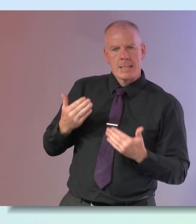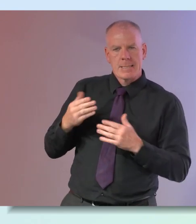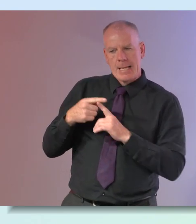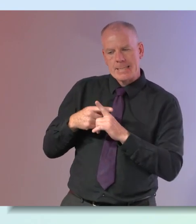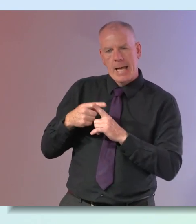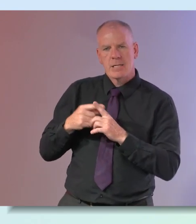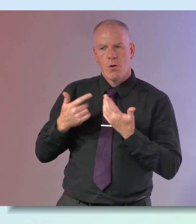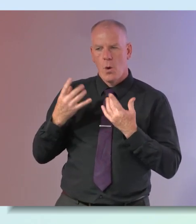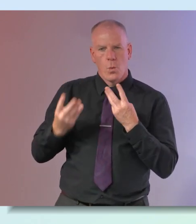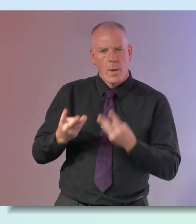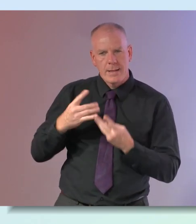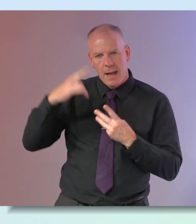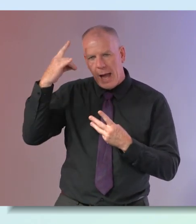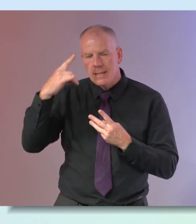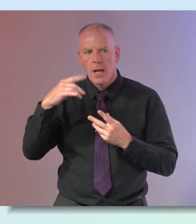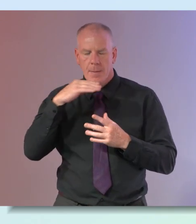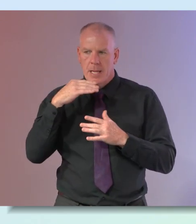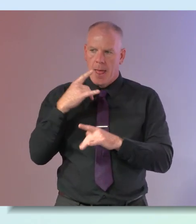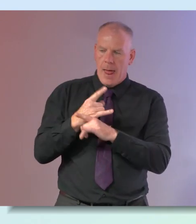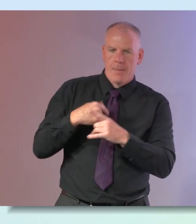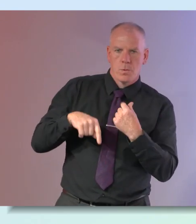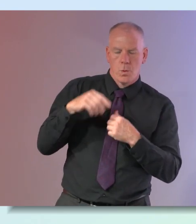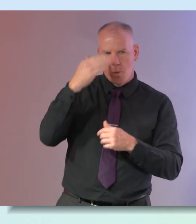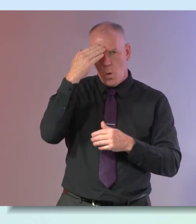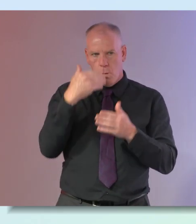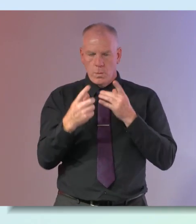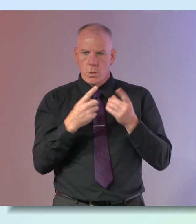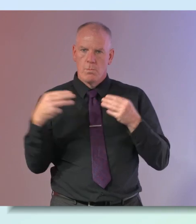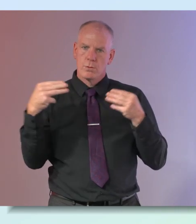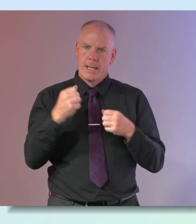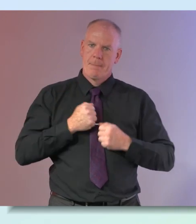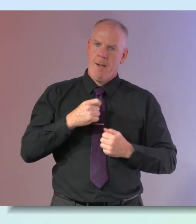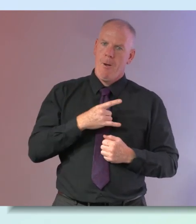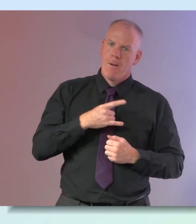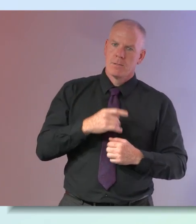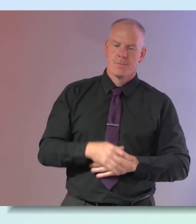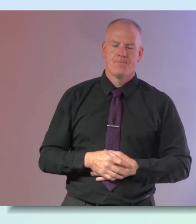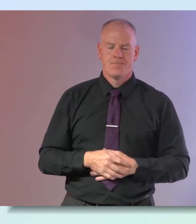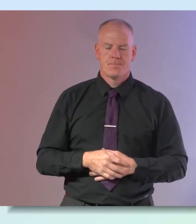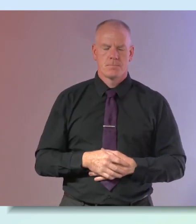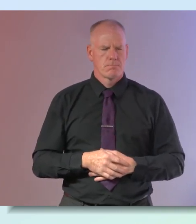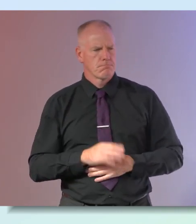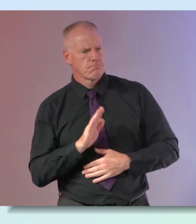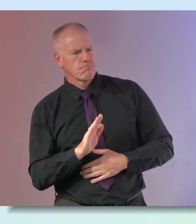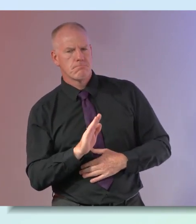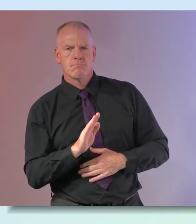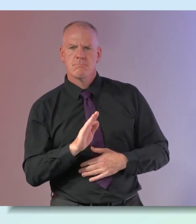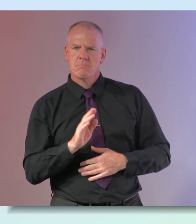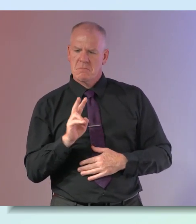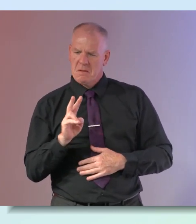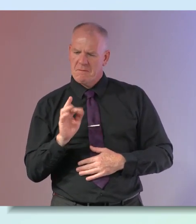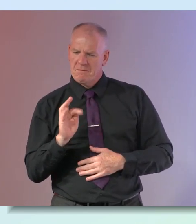there is work to be done in protecting your heart health how dangerous is visceral fat